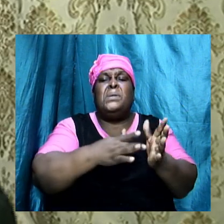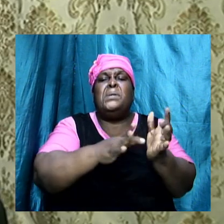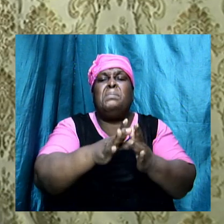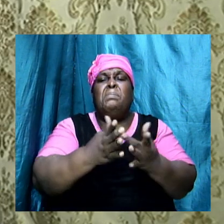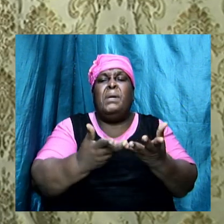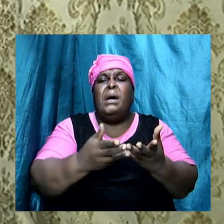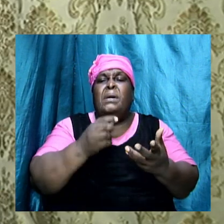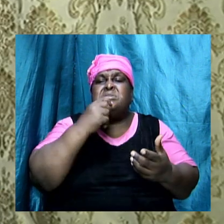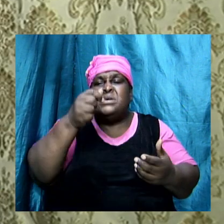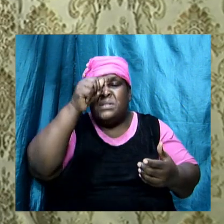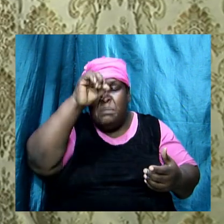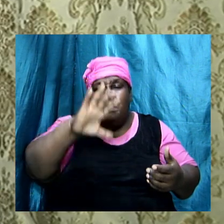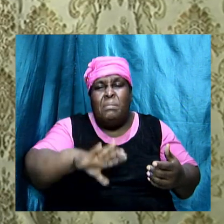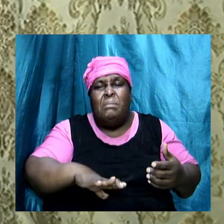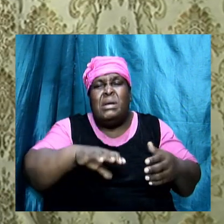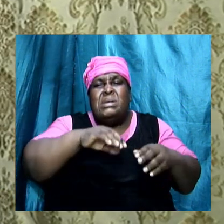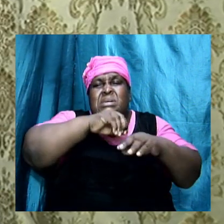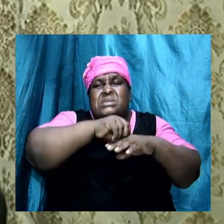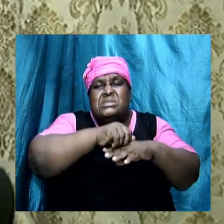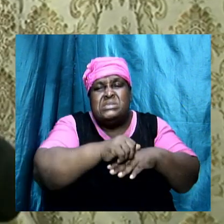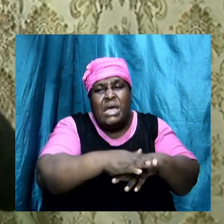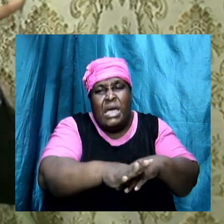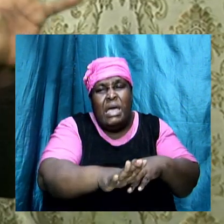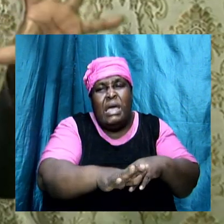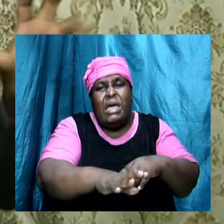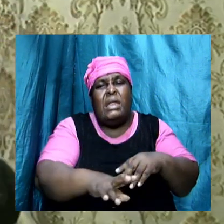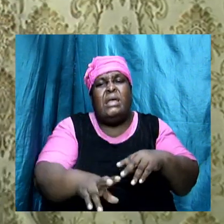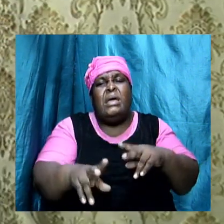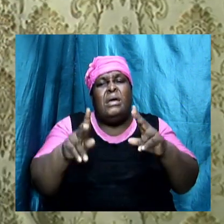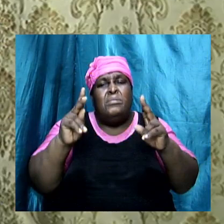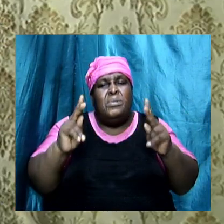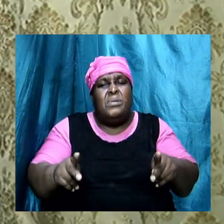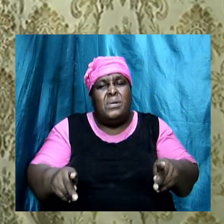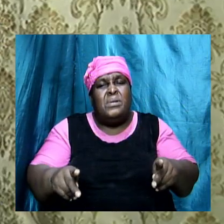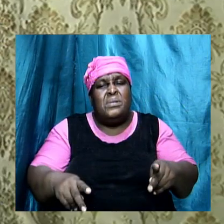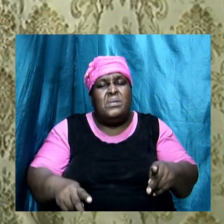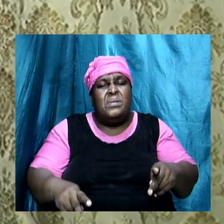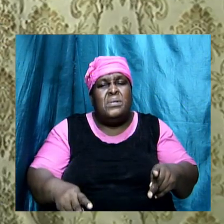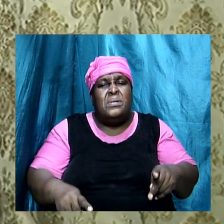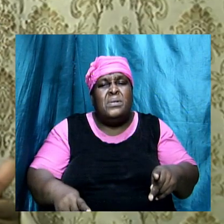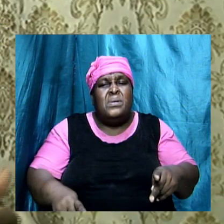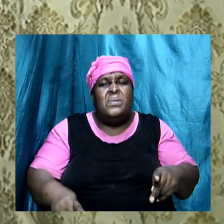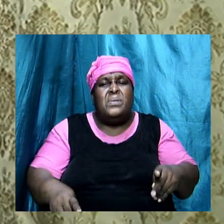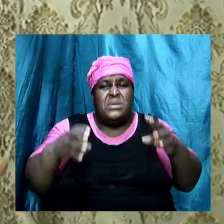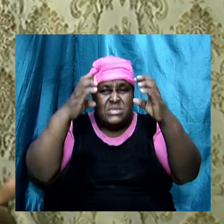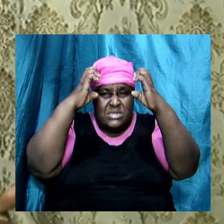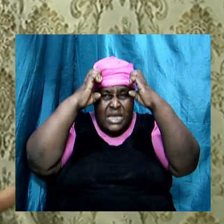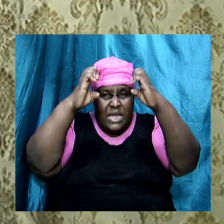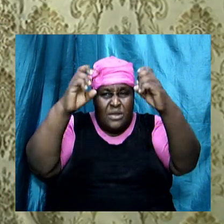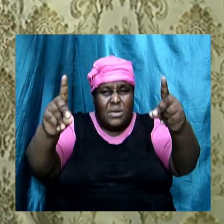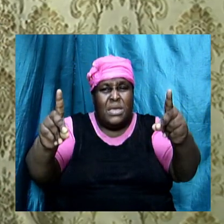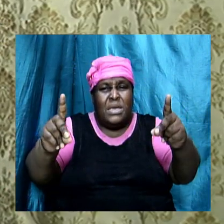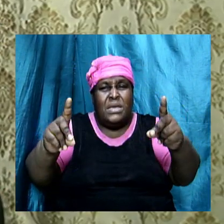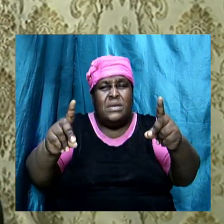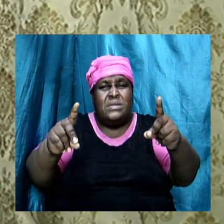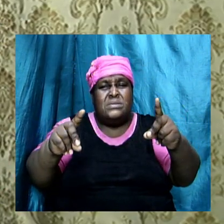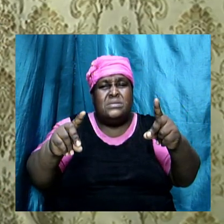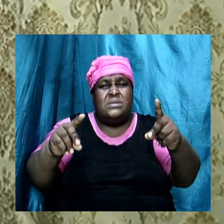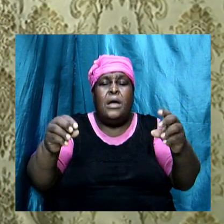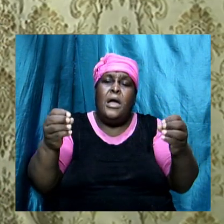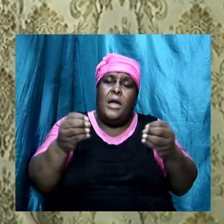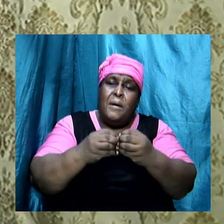persons that are more renowned. They were at a higher level, so to speak, than those whom he sent forth with